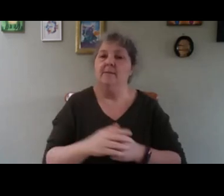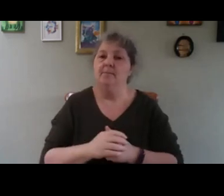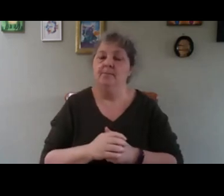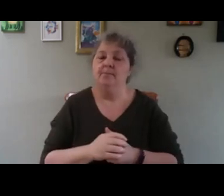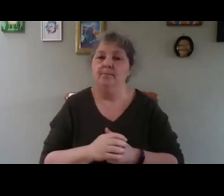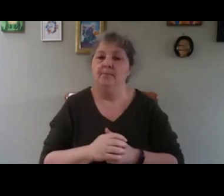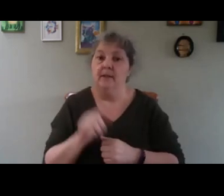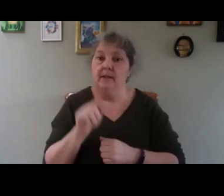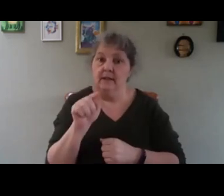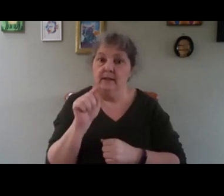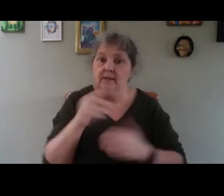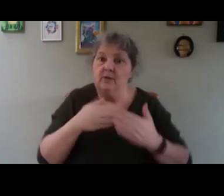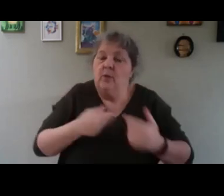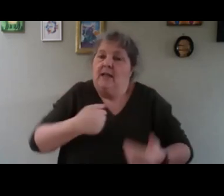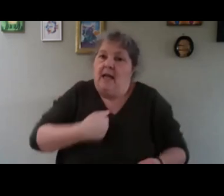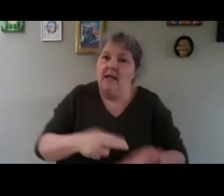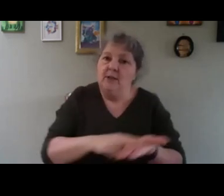this is what I use.